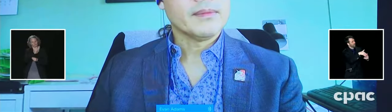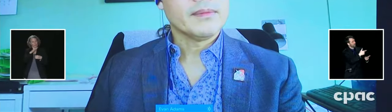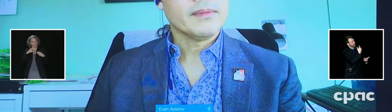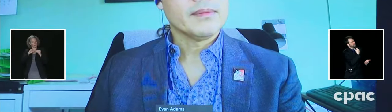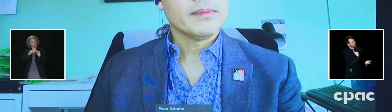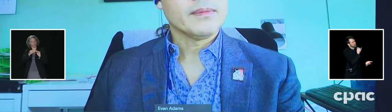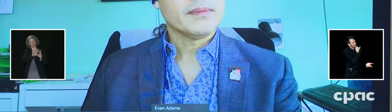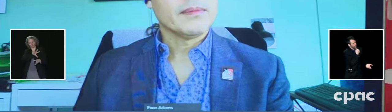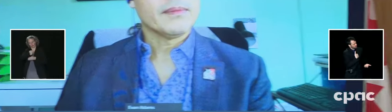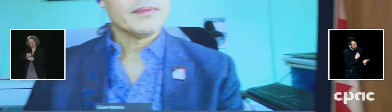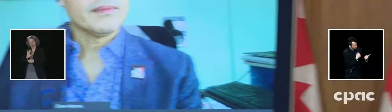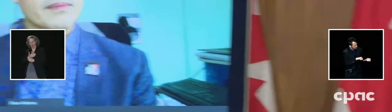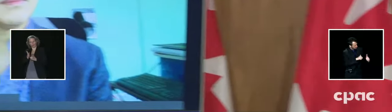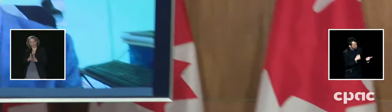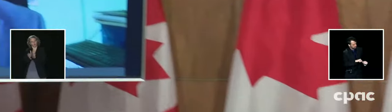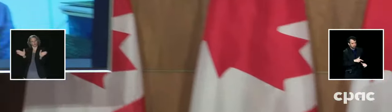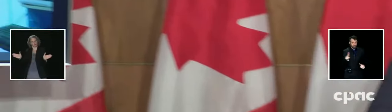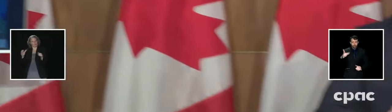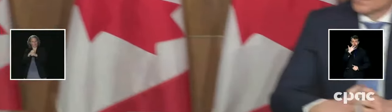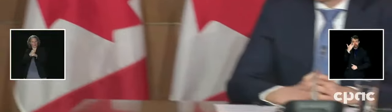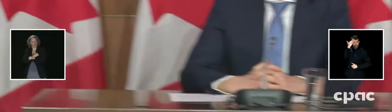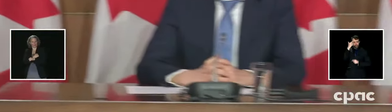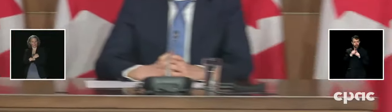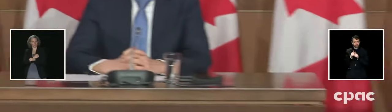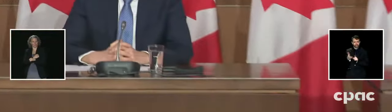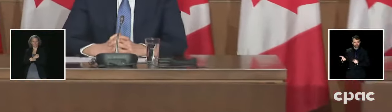Thank you. Merci. Prochaine question. Next question.